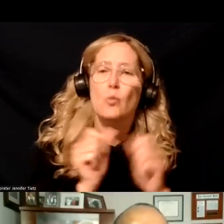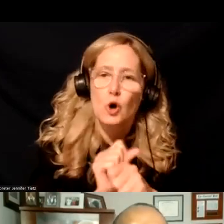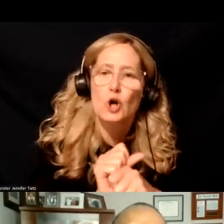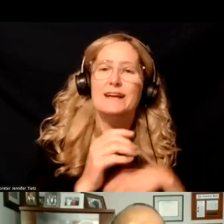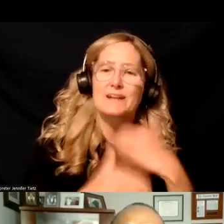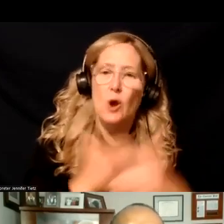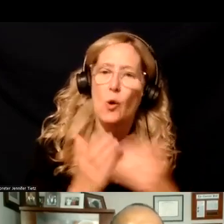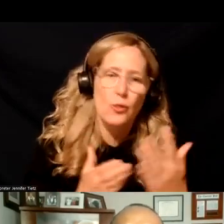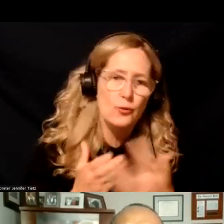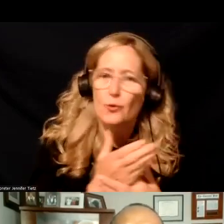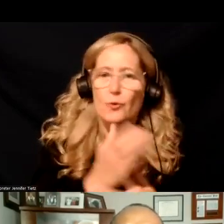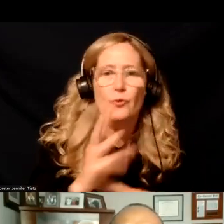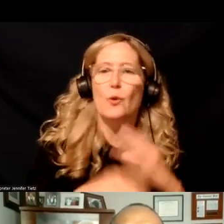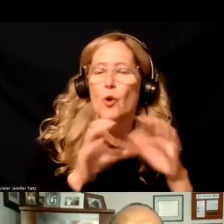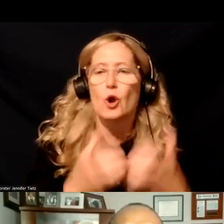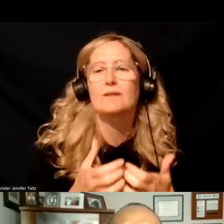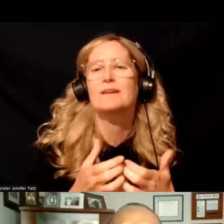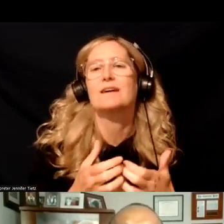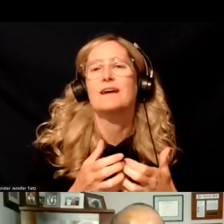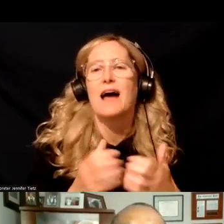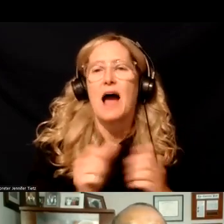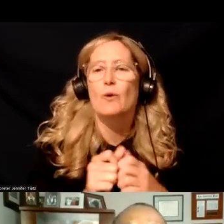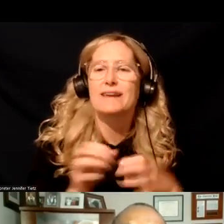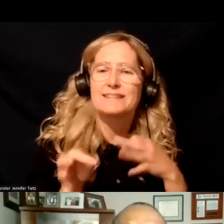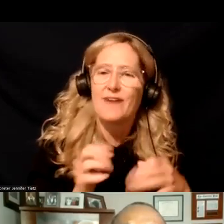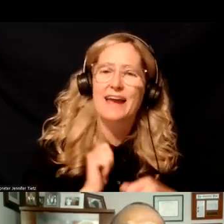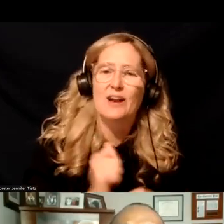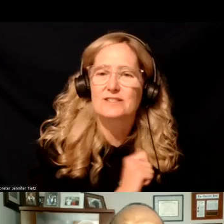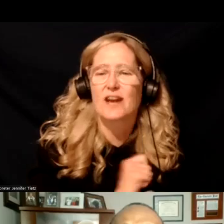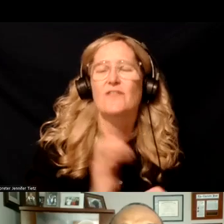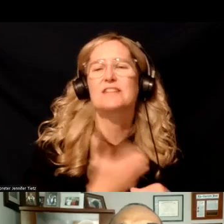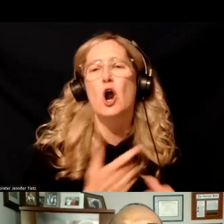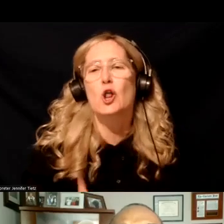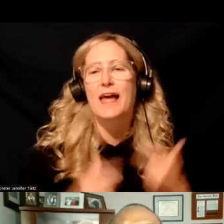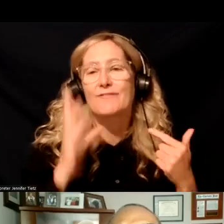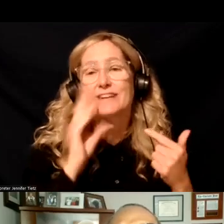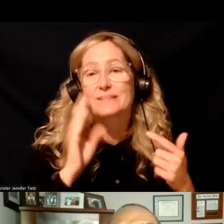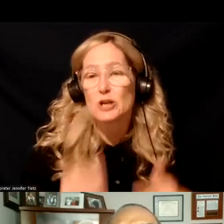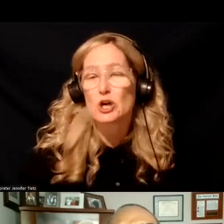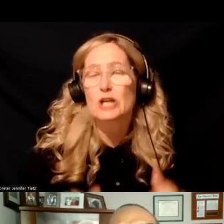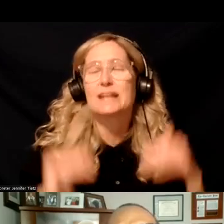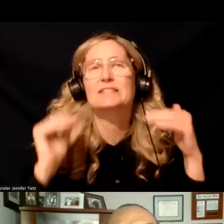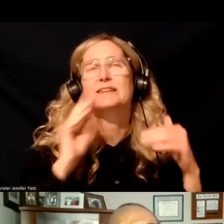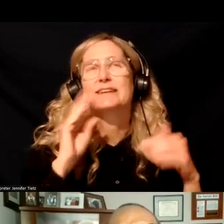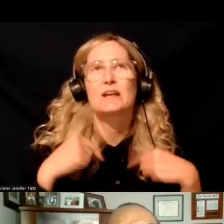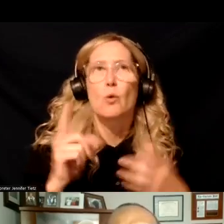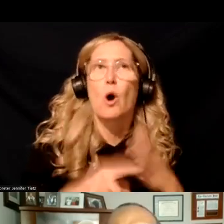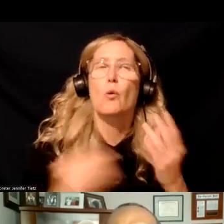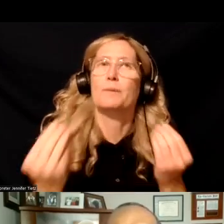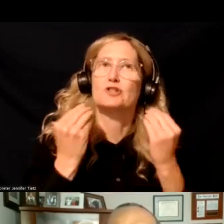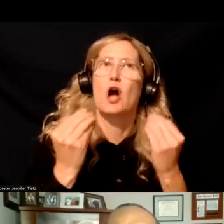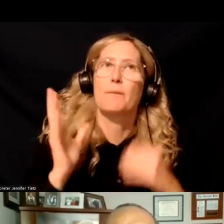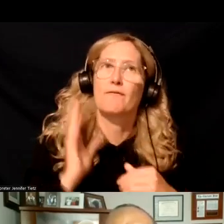define ourselves is heavily influenced by lived or living experience. The way the things that we live, the things we're taught and the